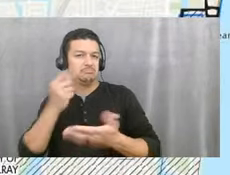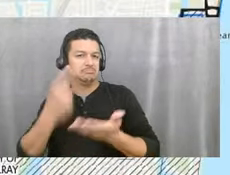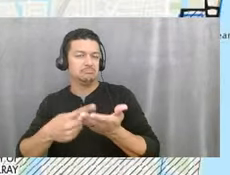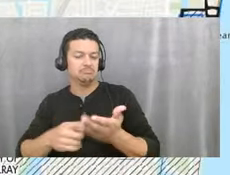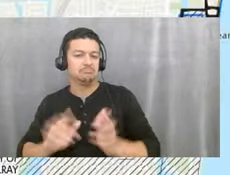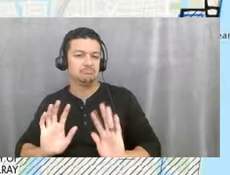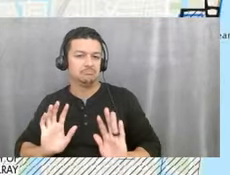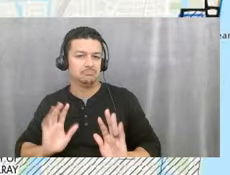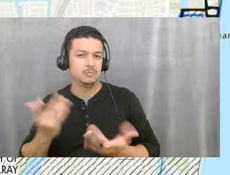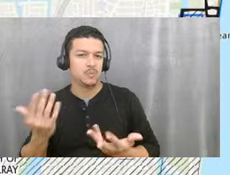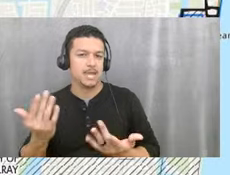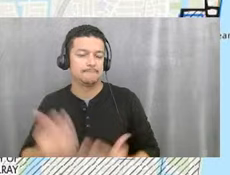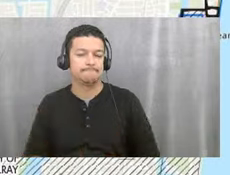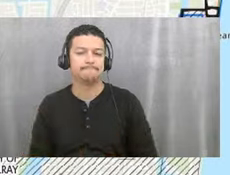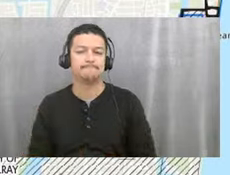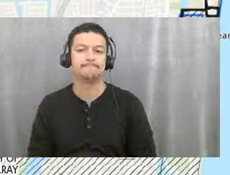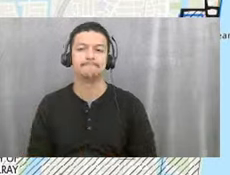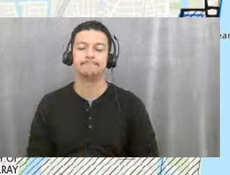All right.